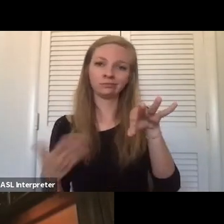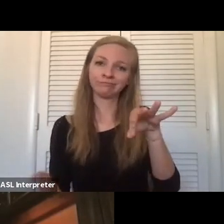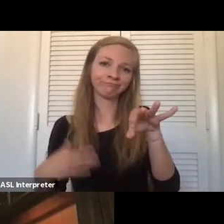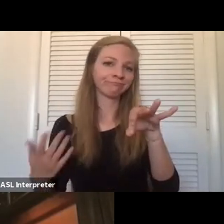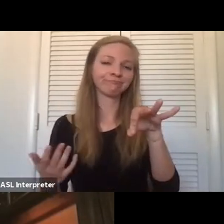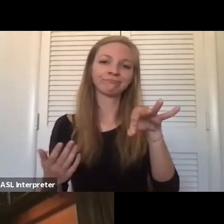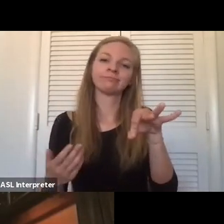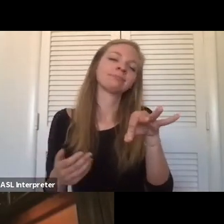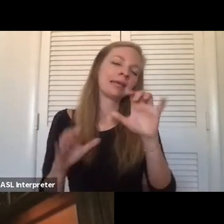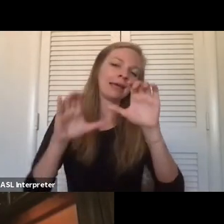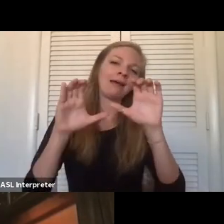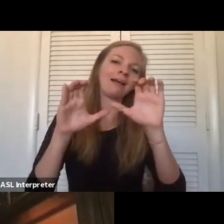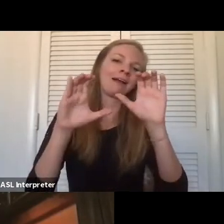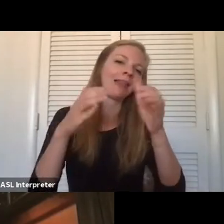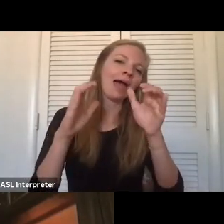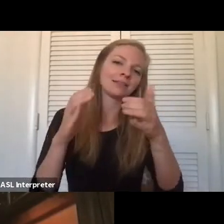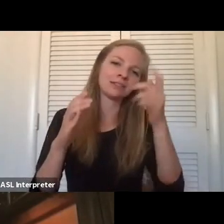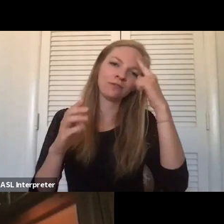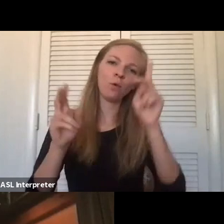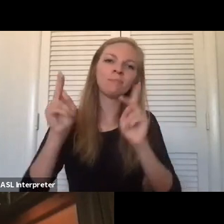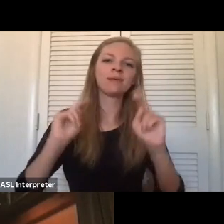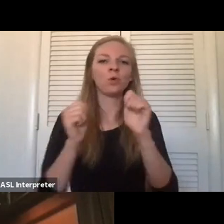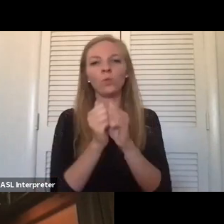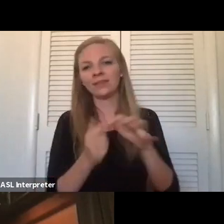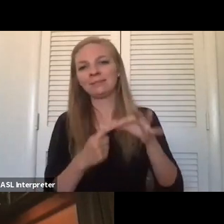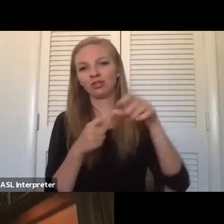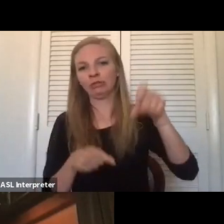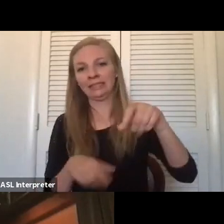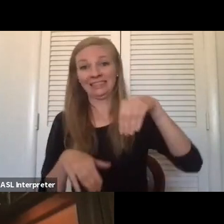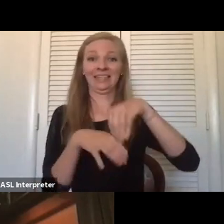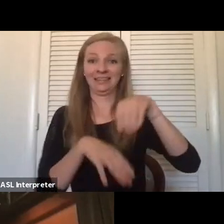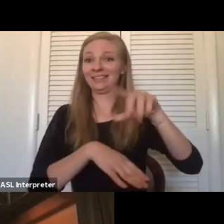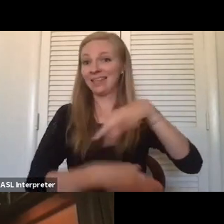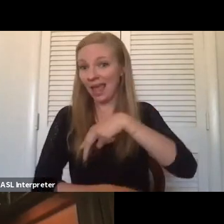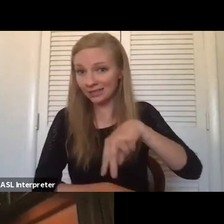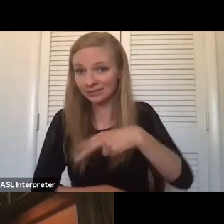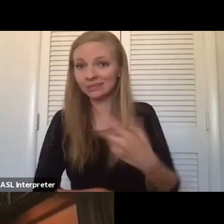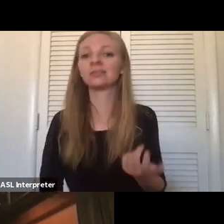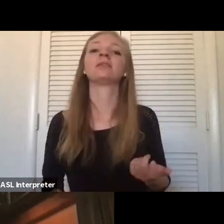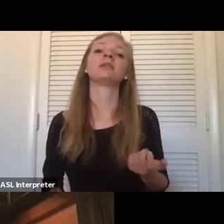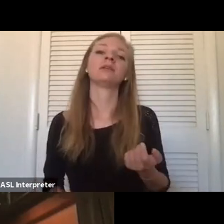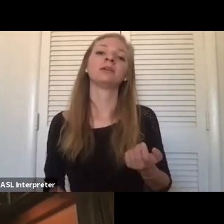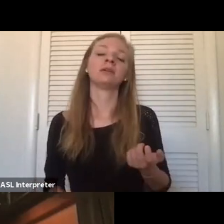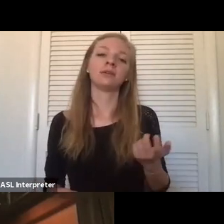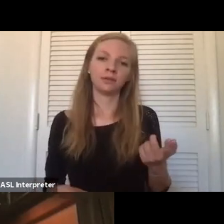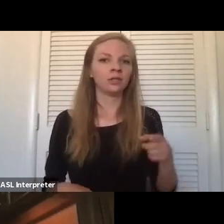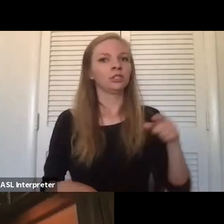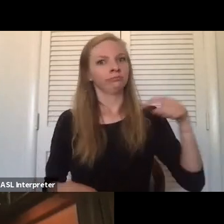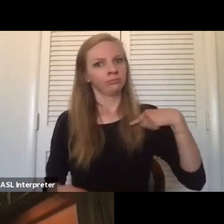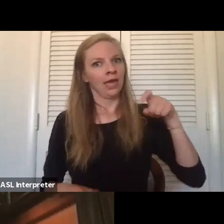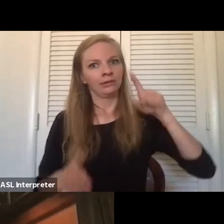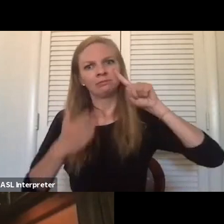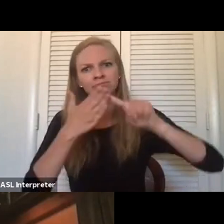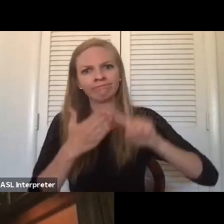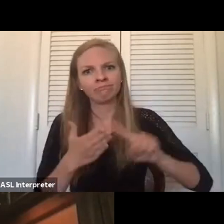classes for people with special needs in dance. And you had to do a lot of searching. And I